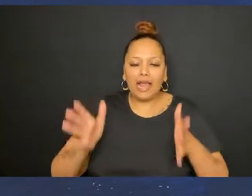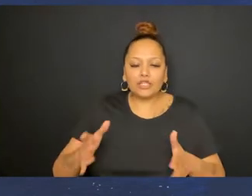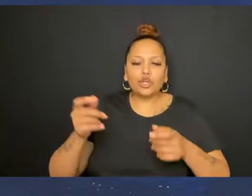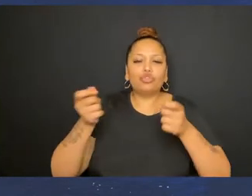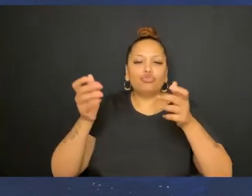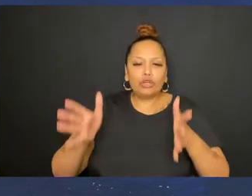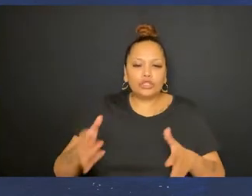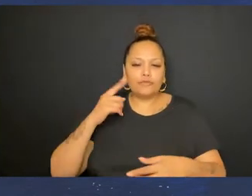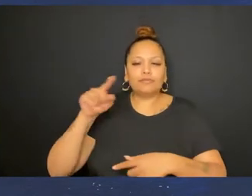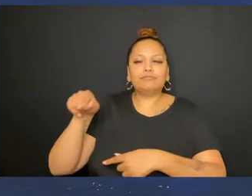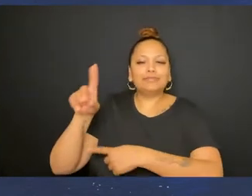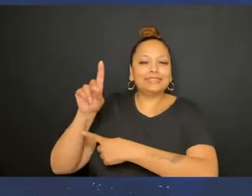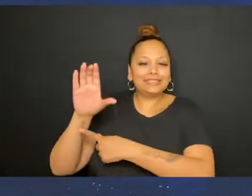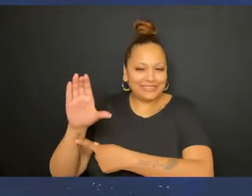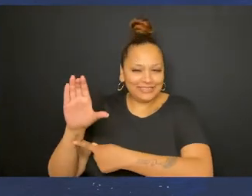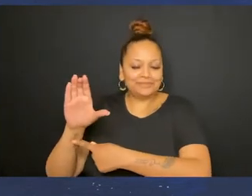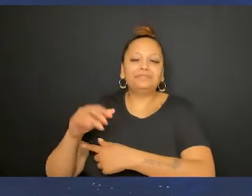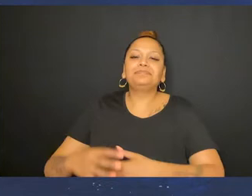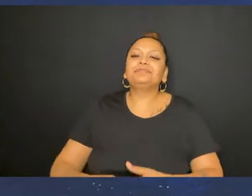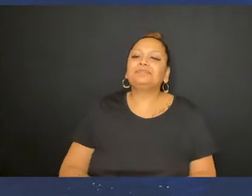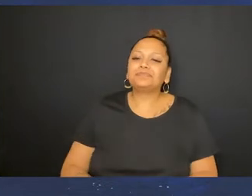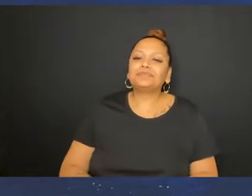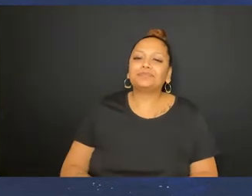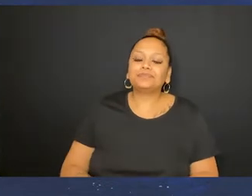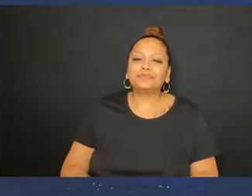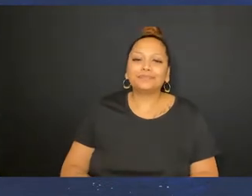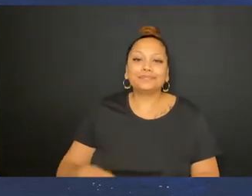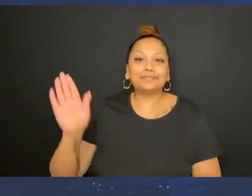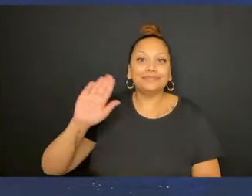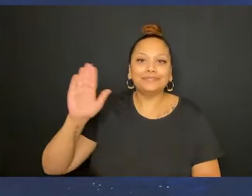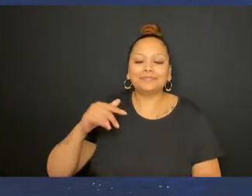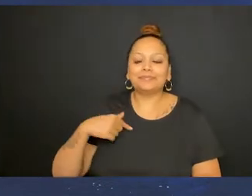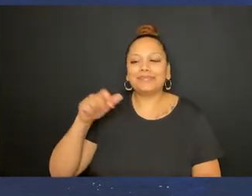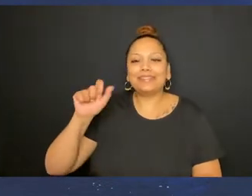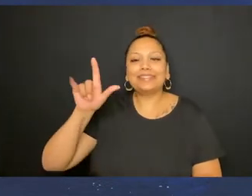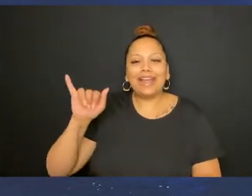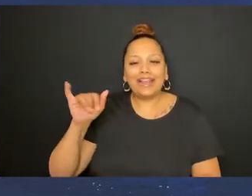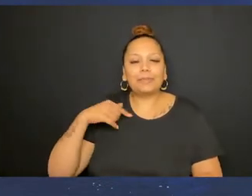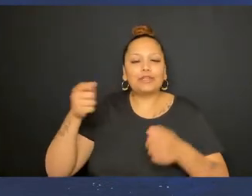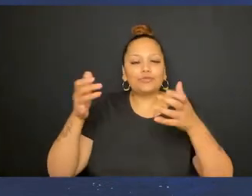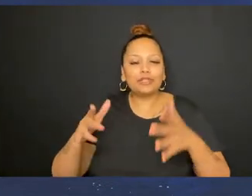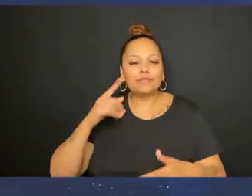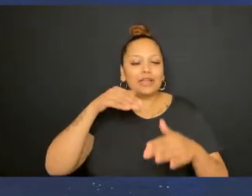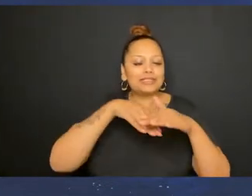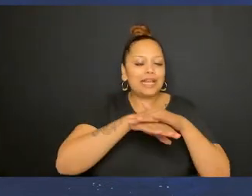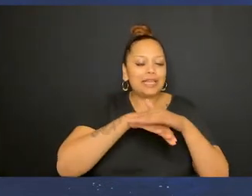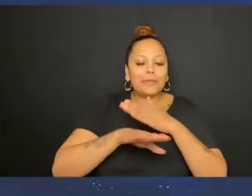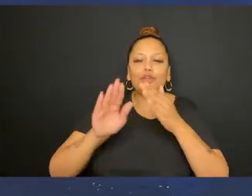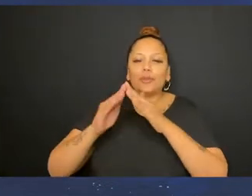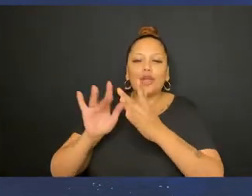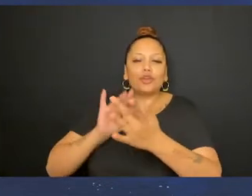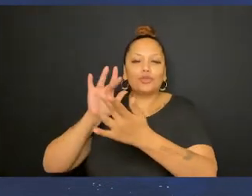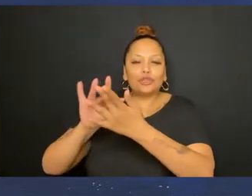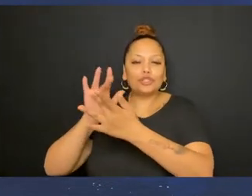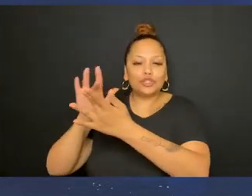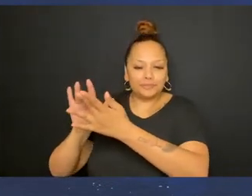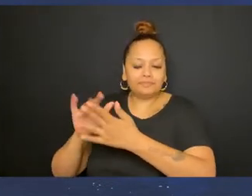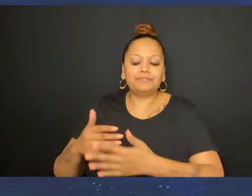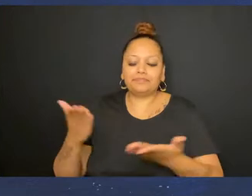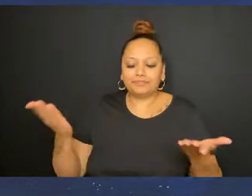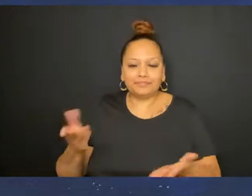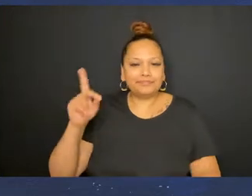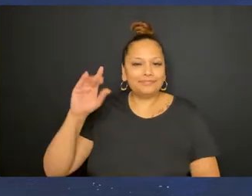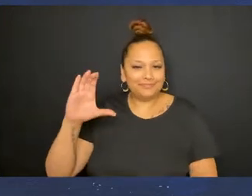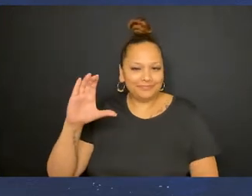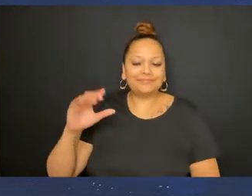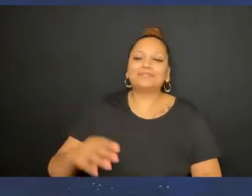Managing Director here at the Disability Collective. And I'm Ali Hand, the Director of Accessibility and Community Outreach